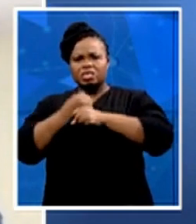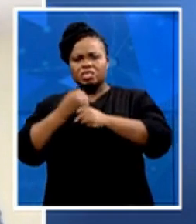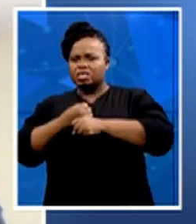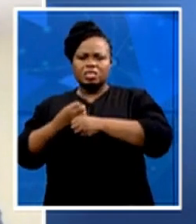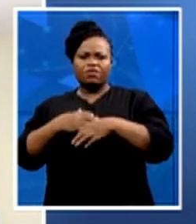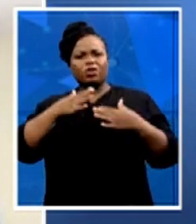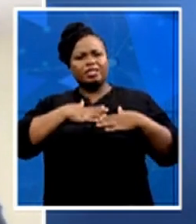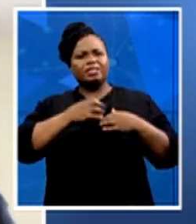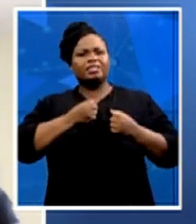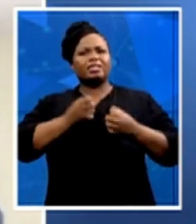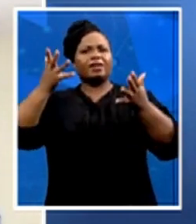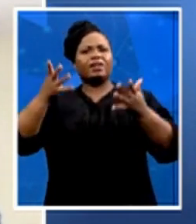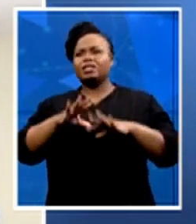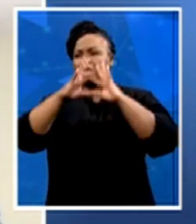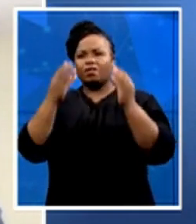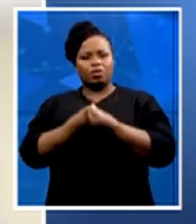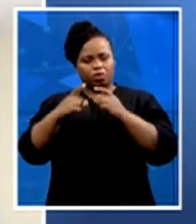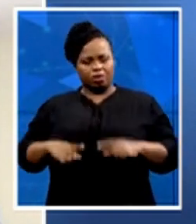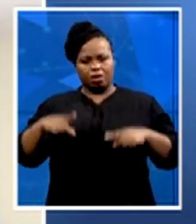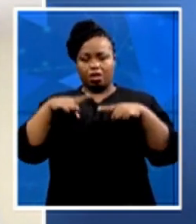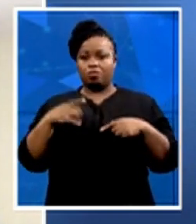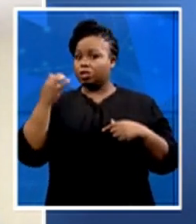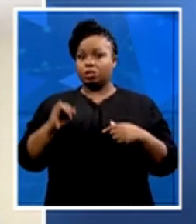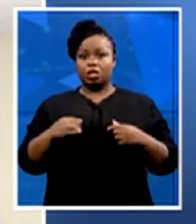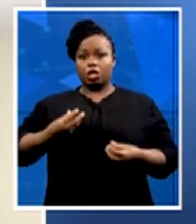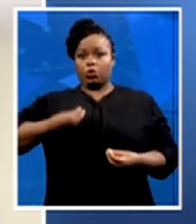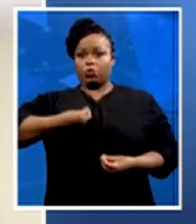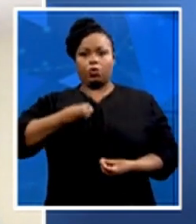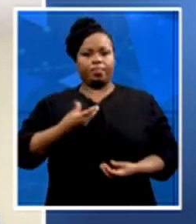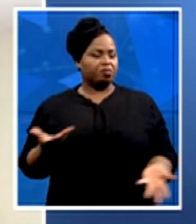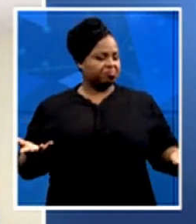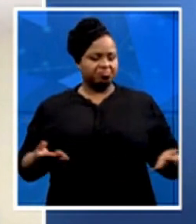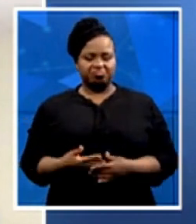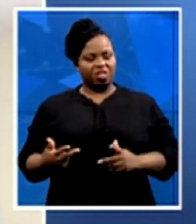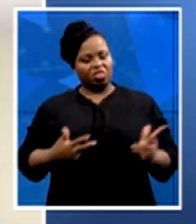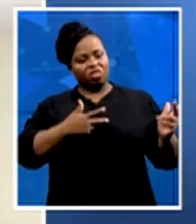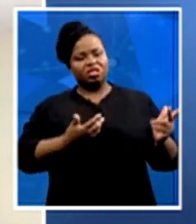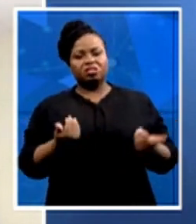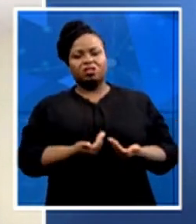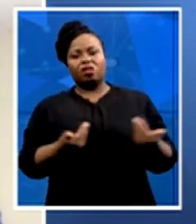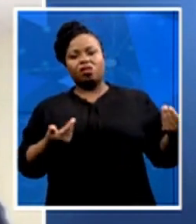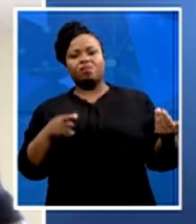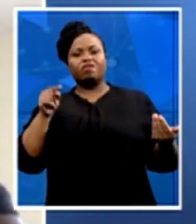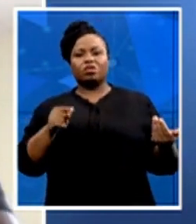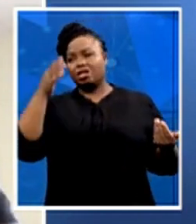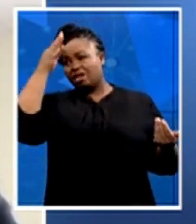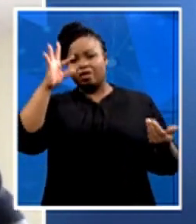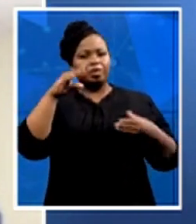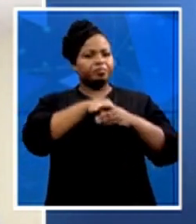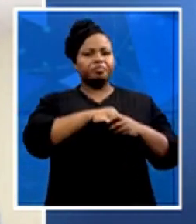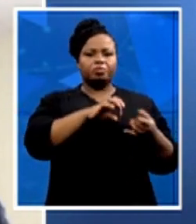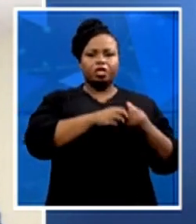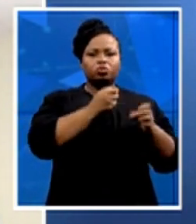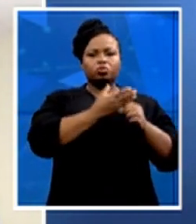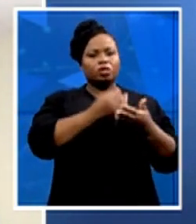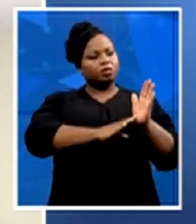our lives, but still young people remain marginalized in the government that we played a critical role in ensuring that they get into power and